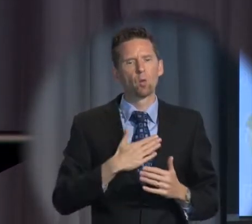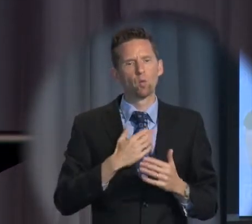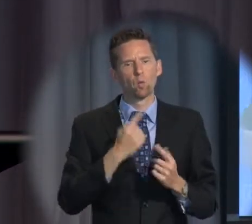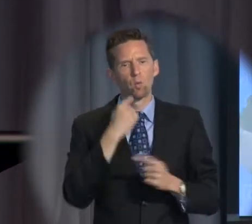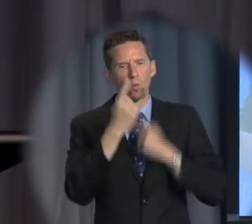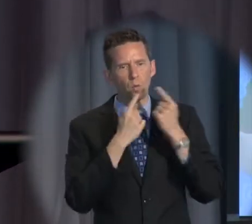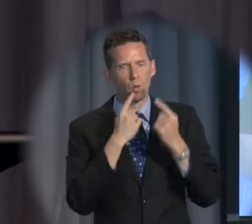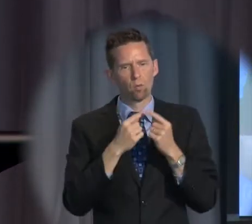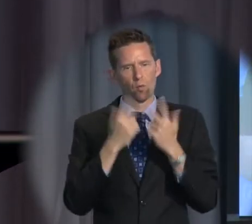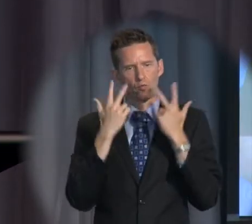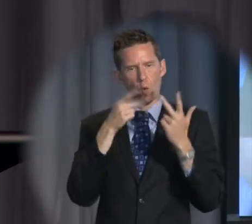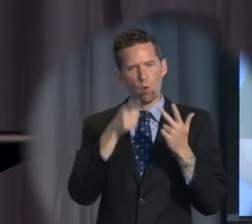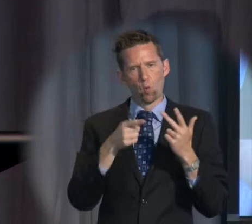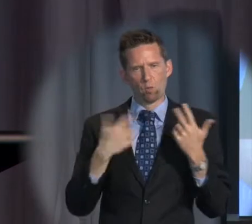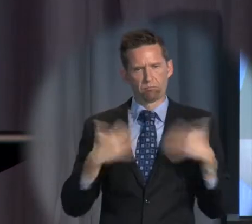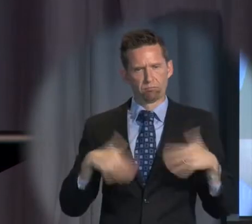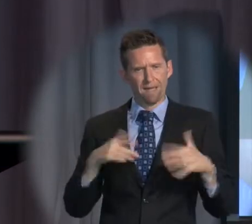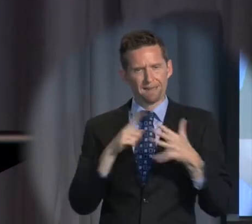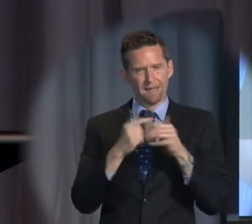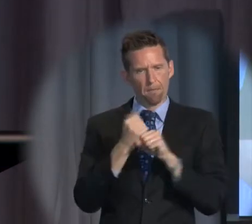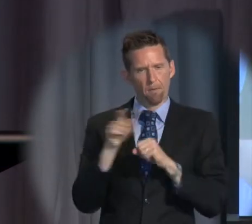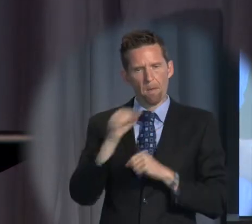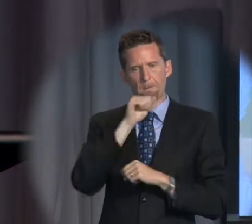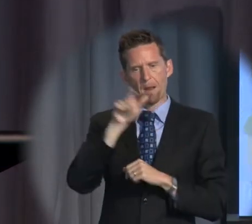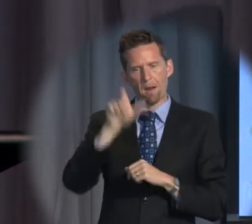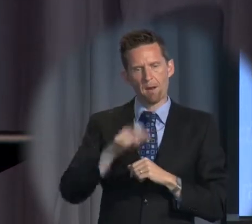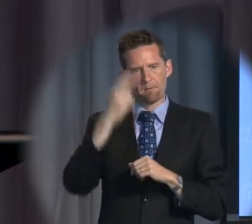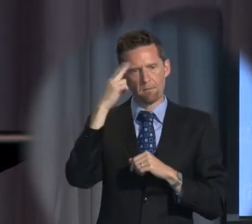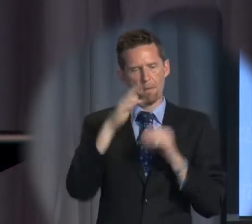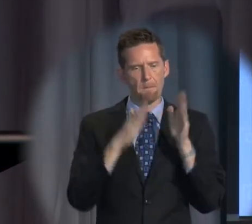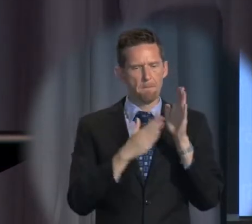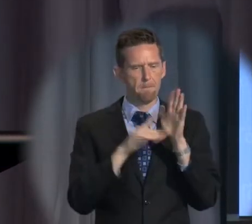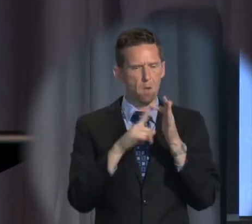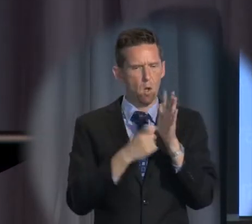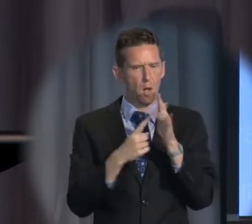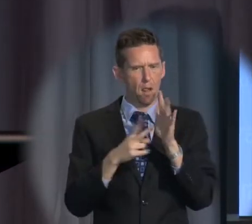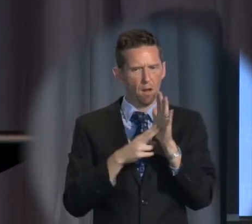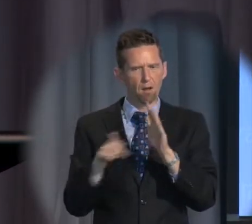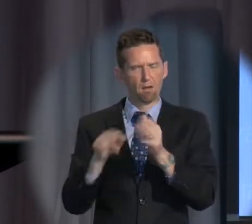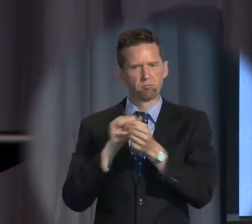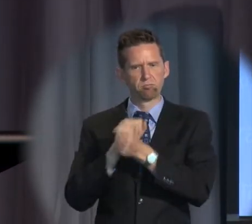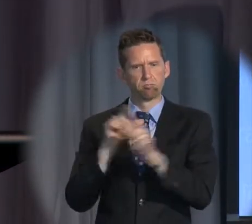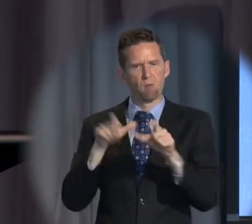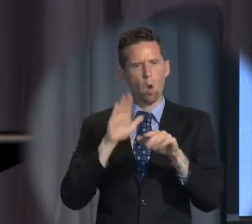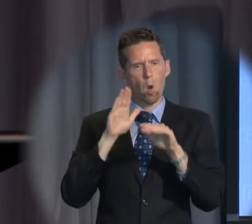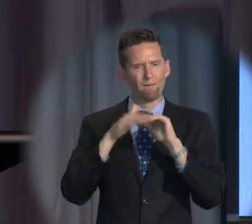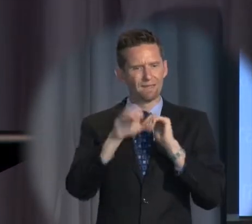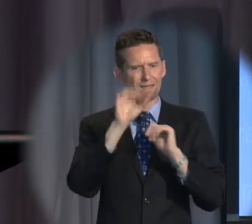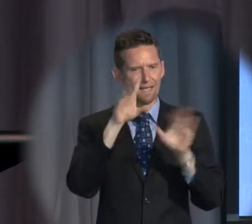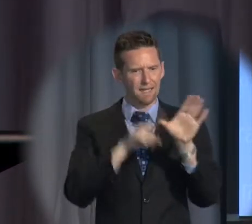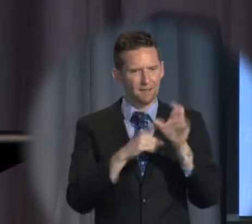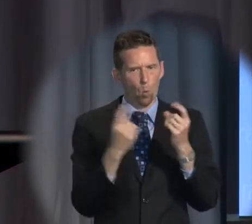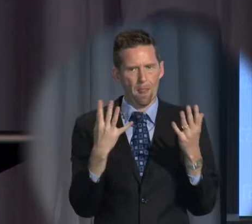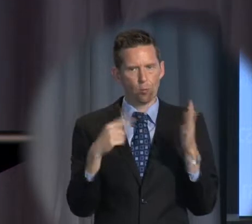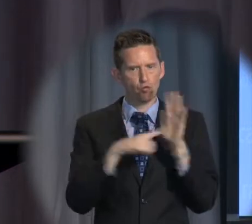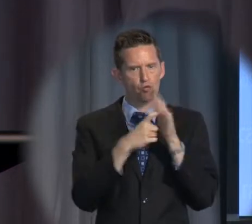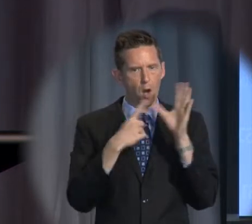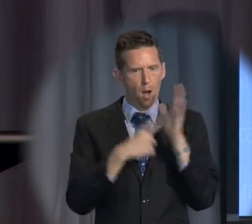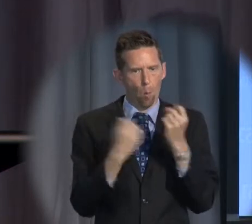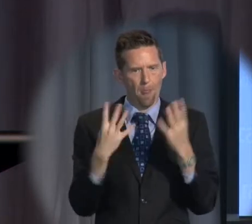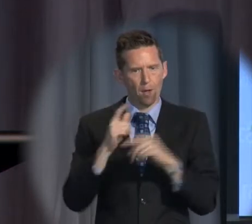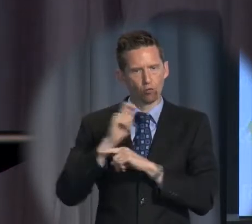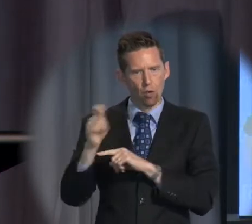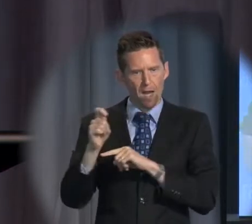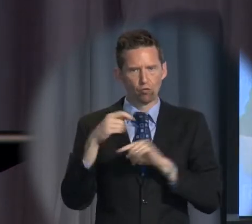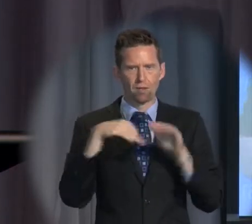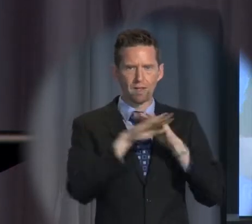particularly egregious example that concerned a man called Merlin, who was held for over ten years without a trial and without a charge